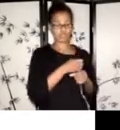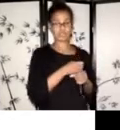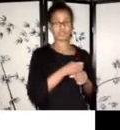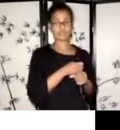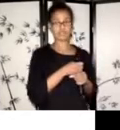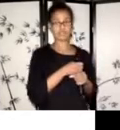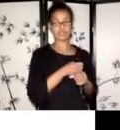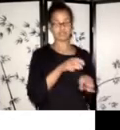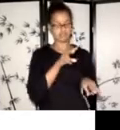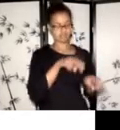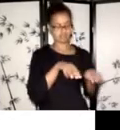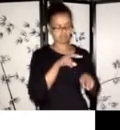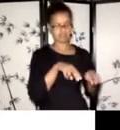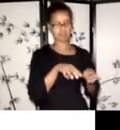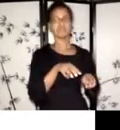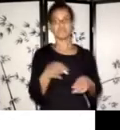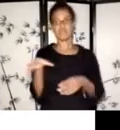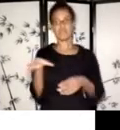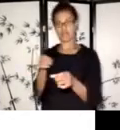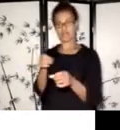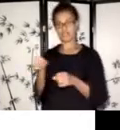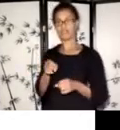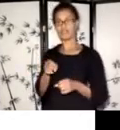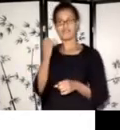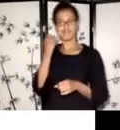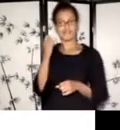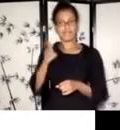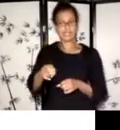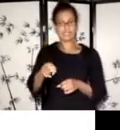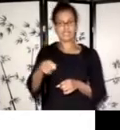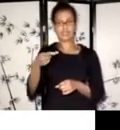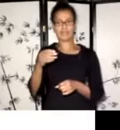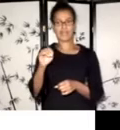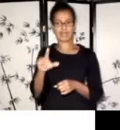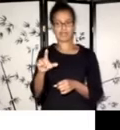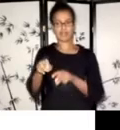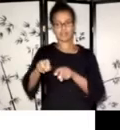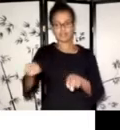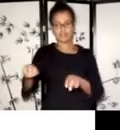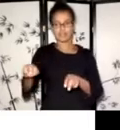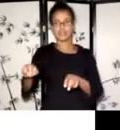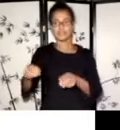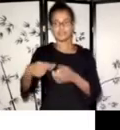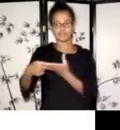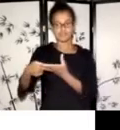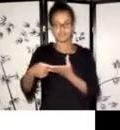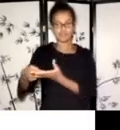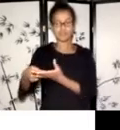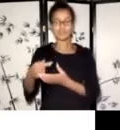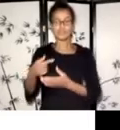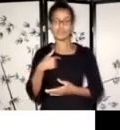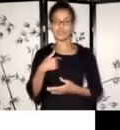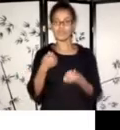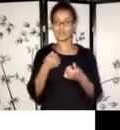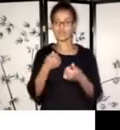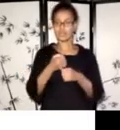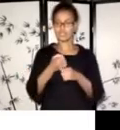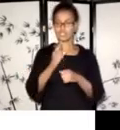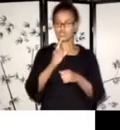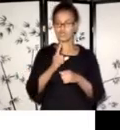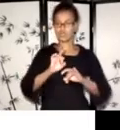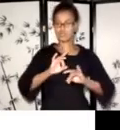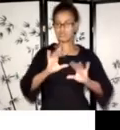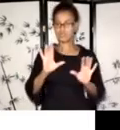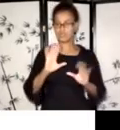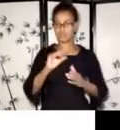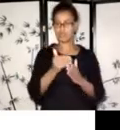There's enough to go to a panel. And I just try to make sure that, um, all the disciplines that people are applying for are